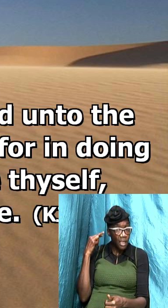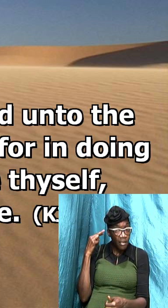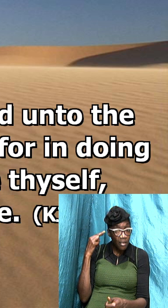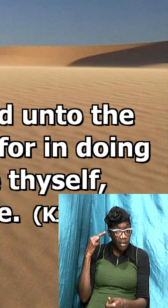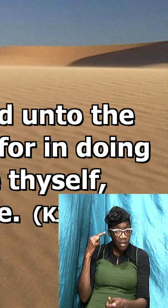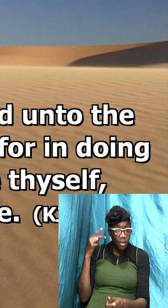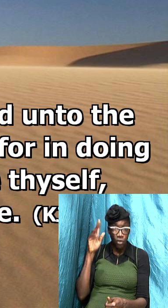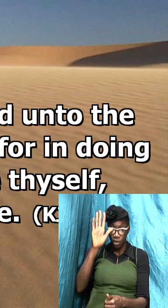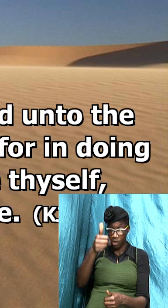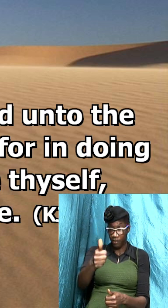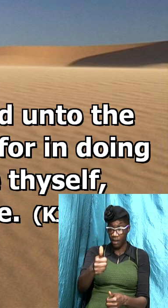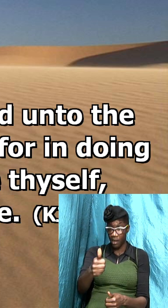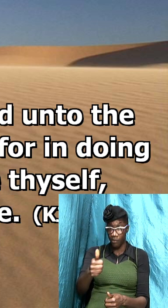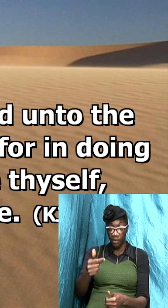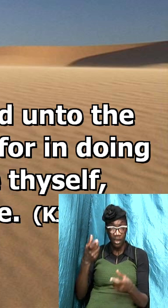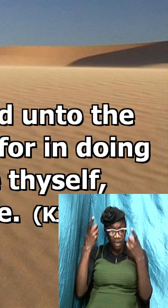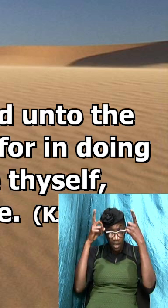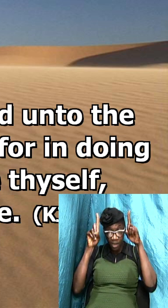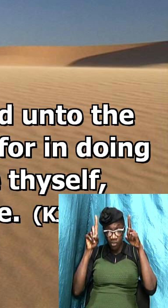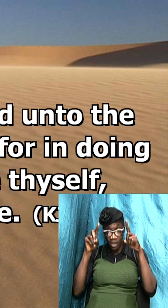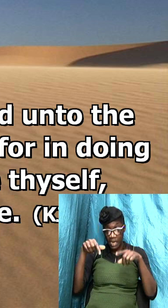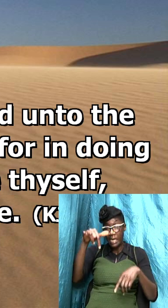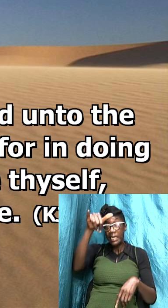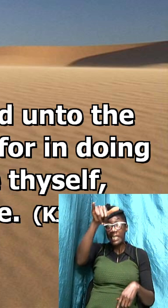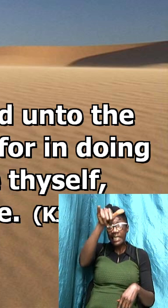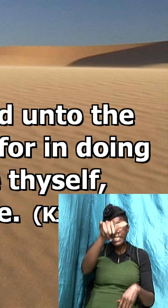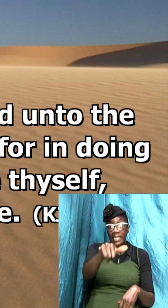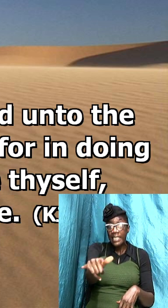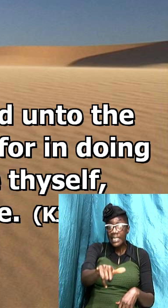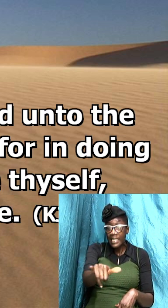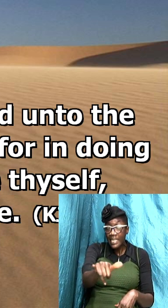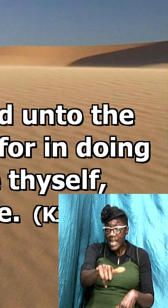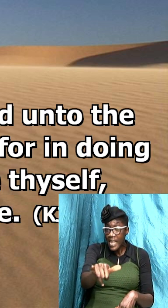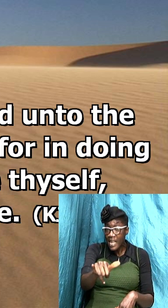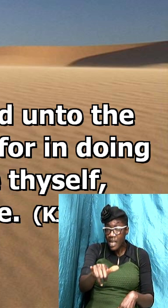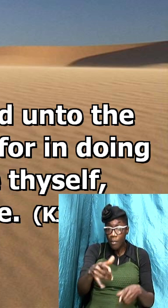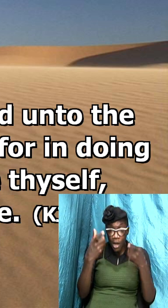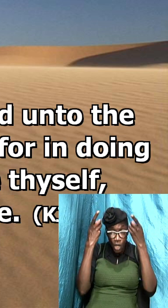the doctrine this was the doctrine that Timothy had learned